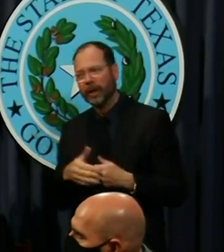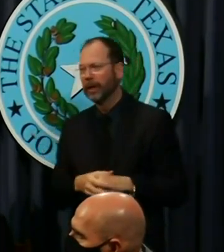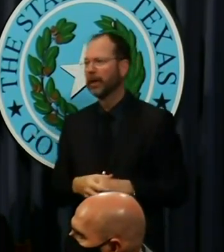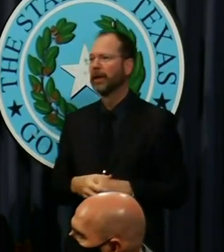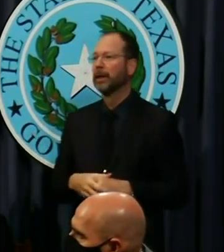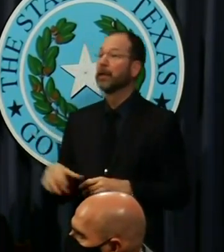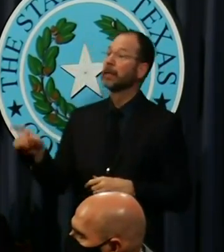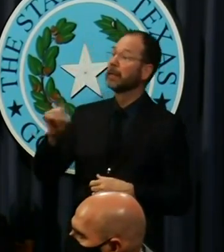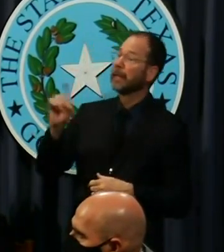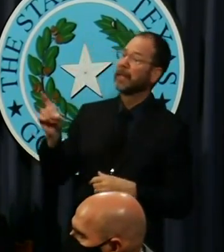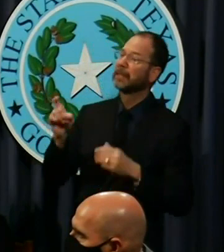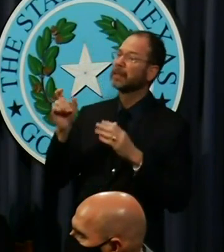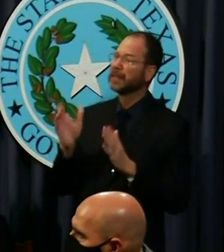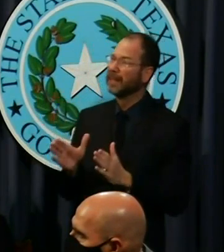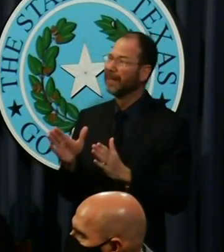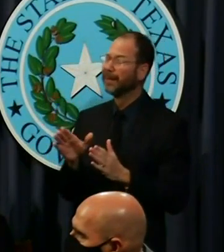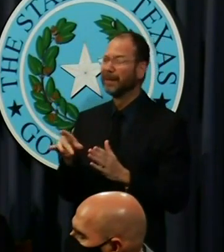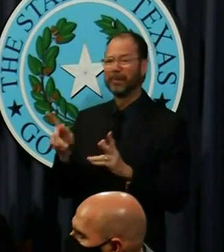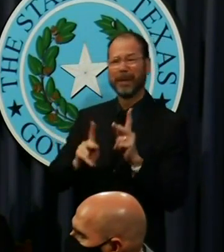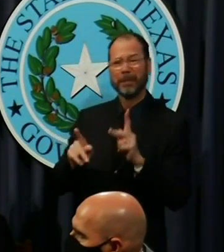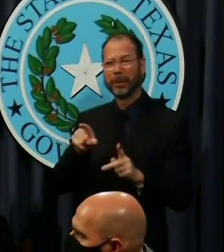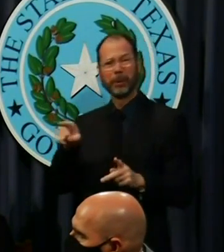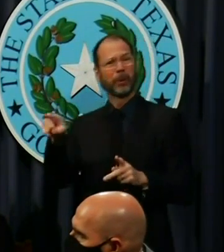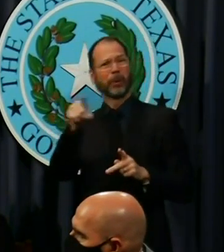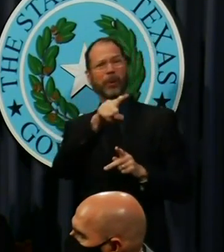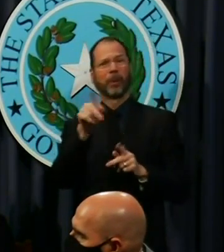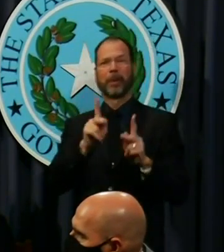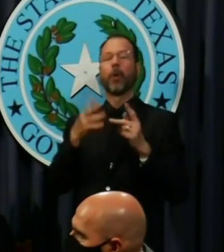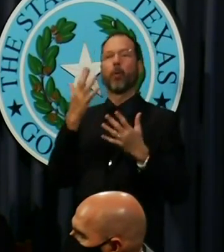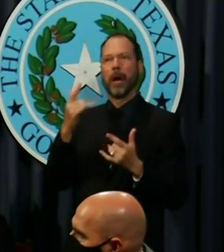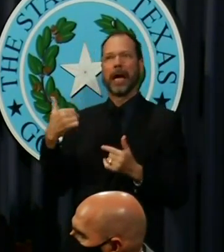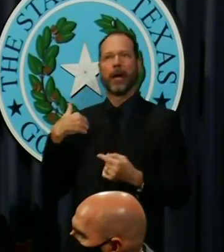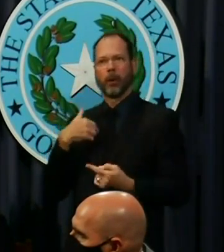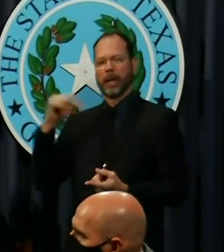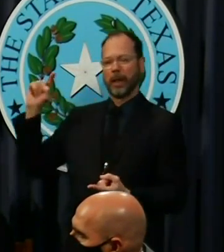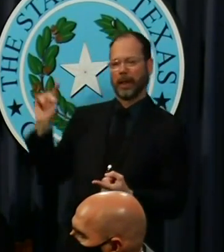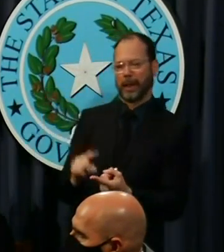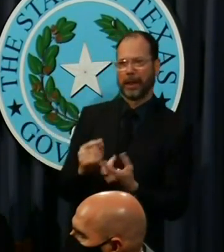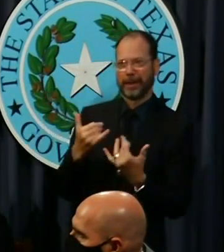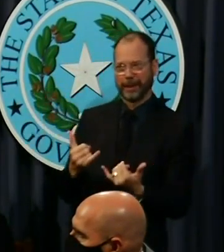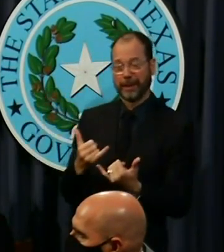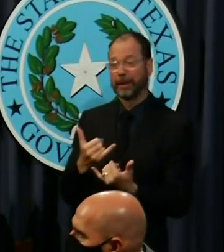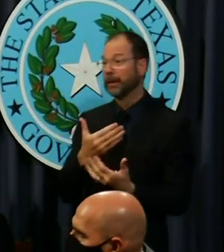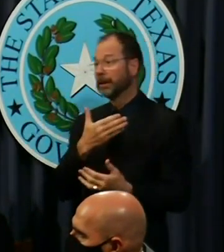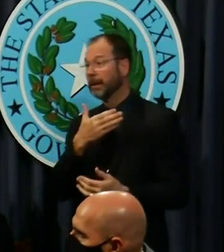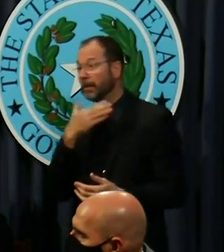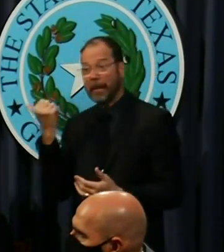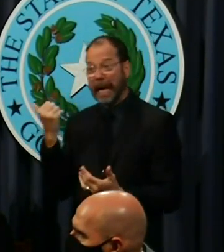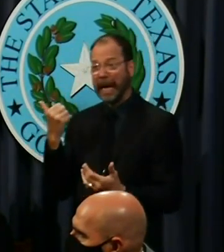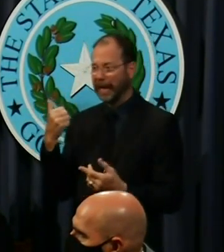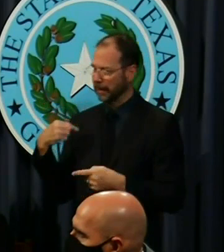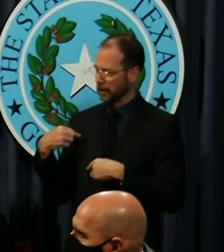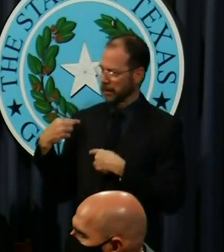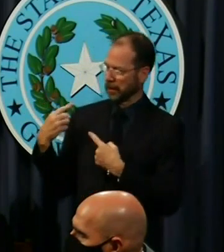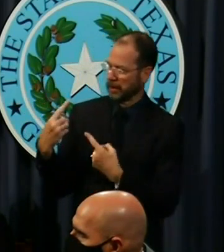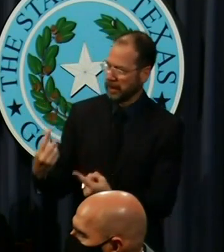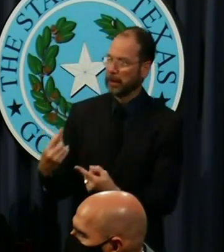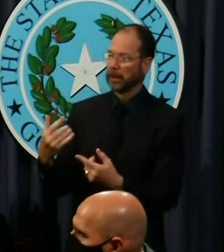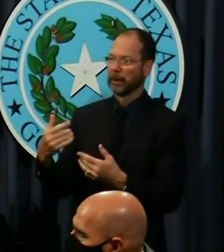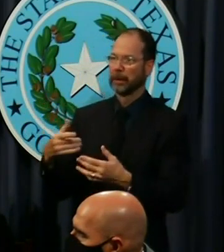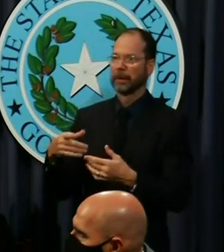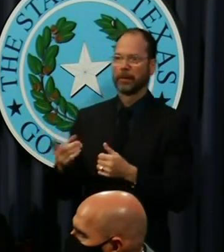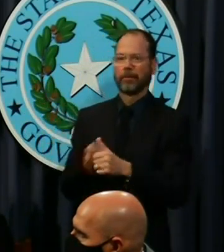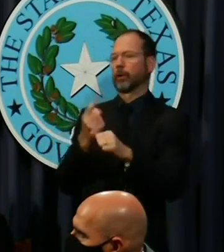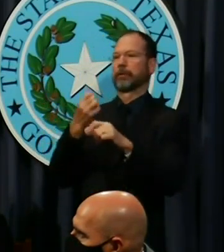So, Texans, you're the reason that we're at this point today, the best point we have been in through this entire time, quite